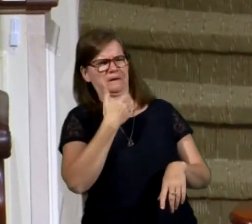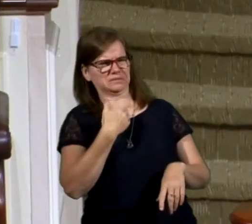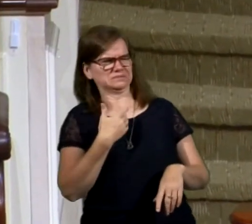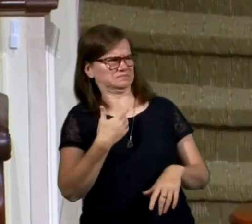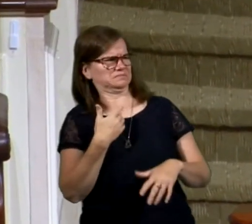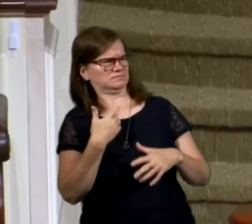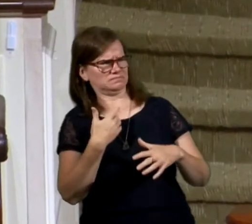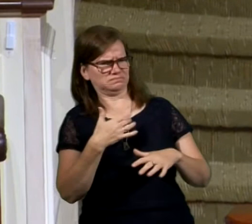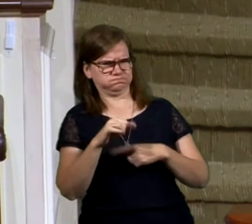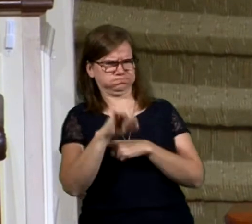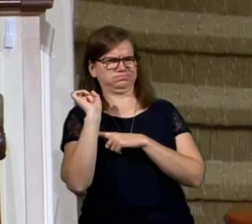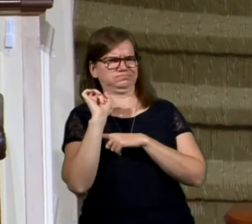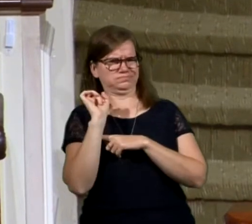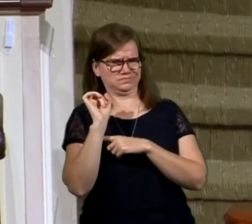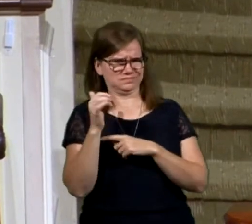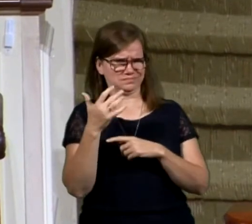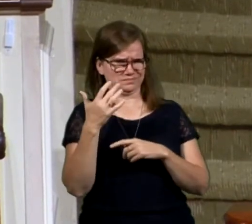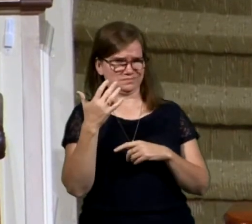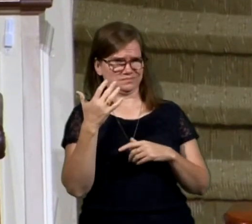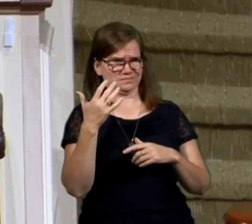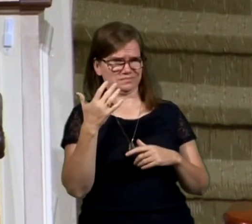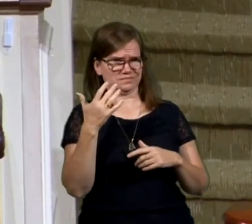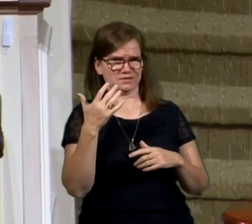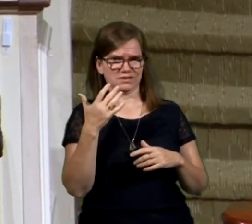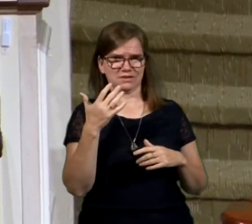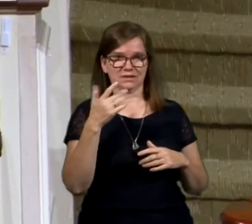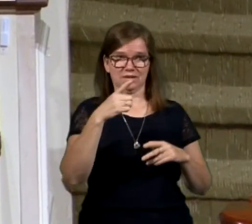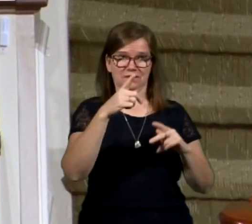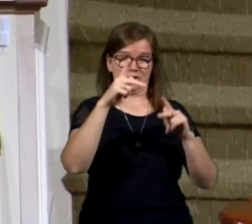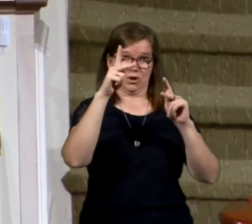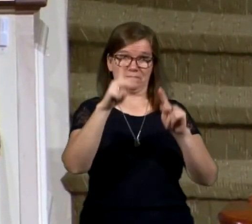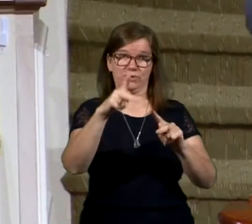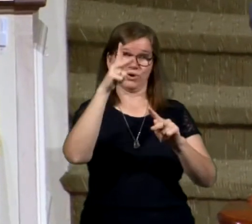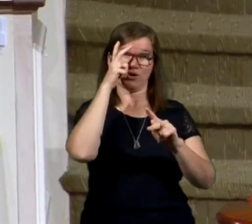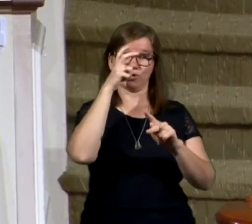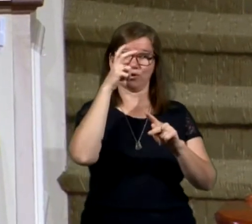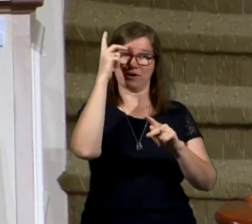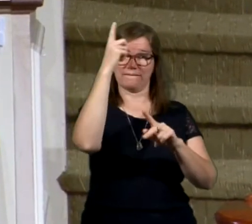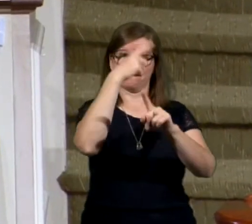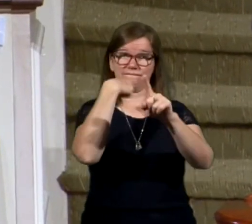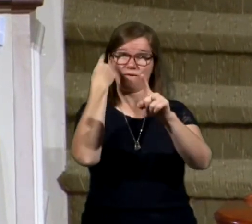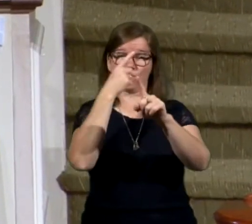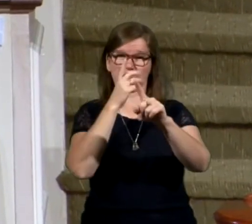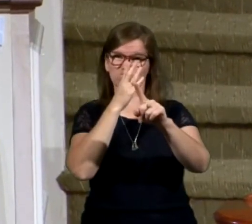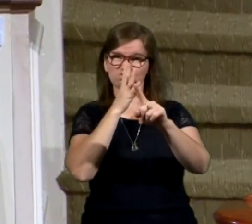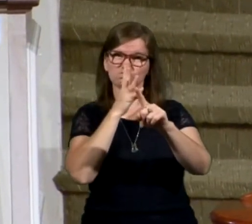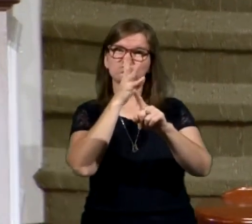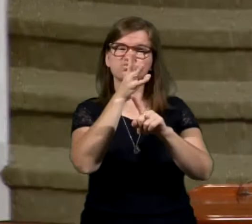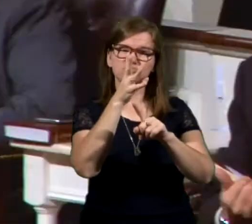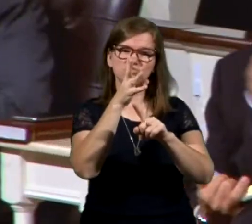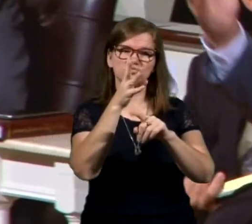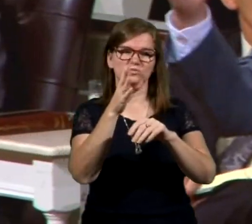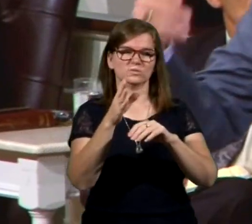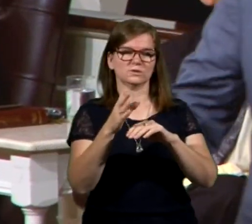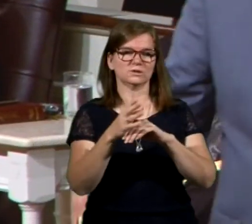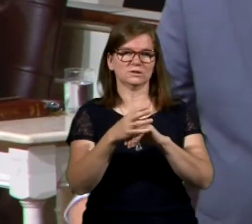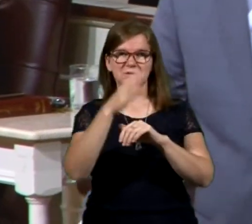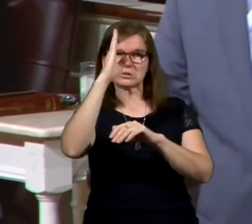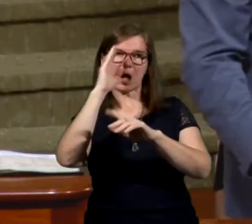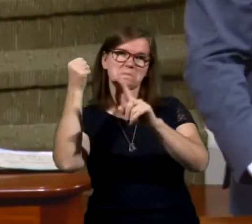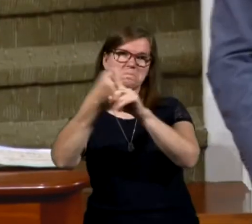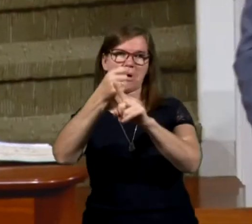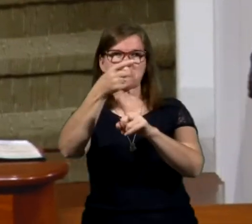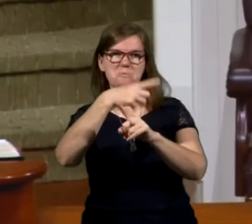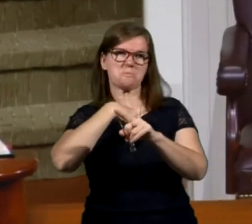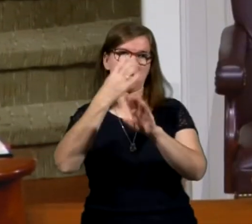He gets confronted because the person he didn't, he heard the voice say, hit that guy. He got hit and he said, well, God smites you, you